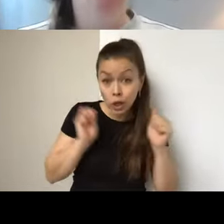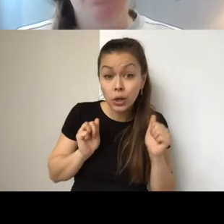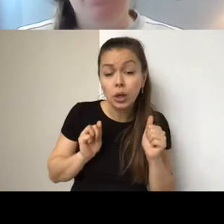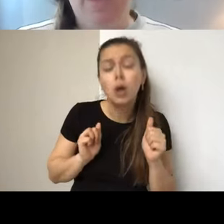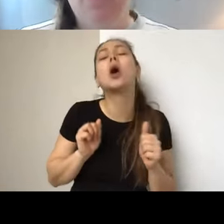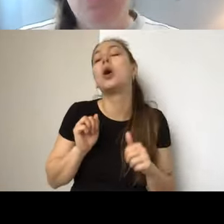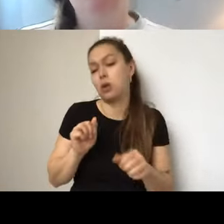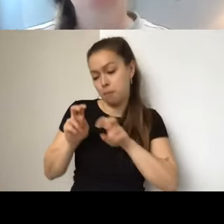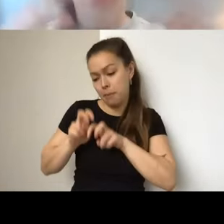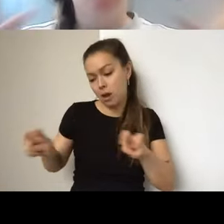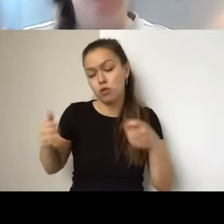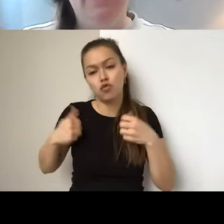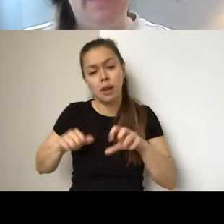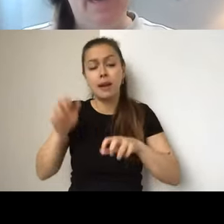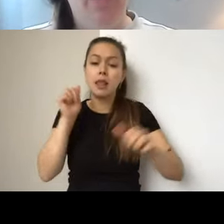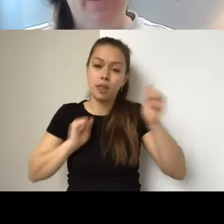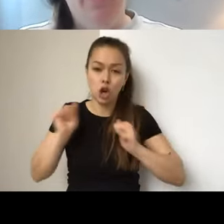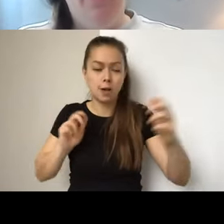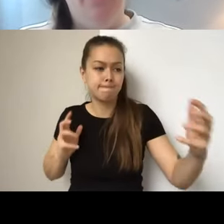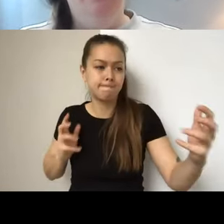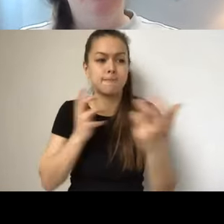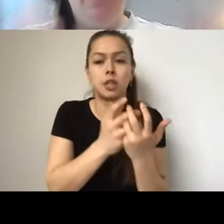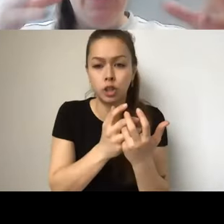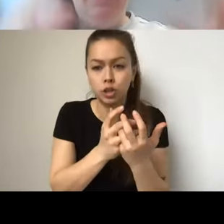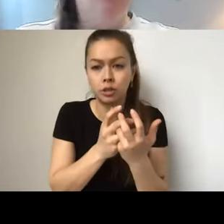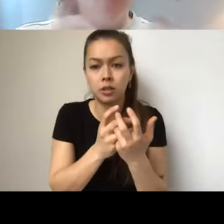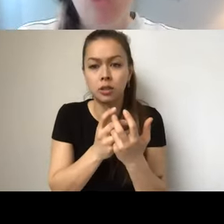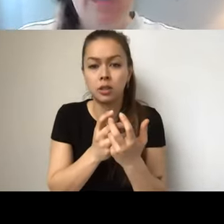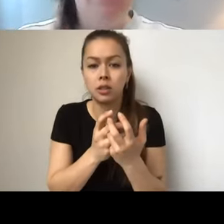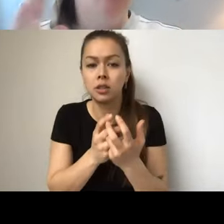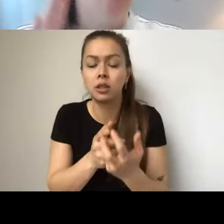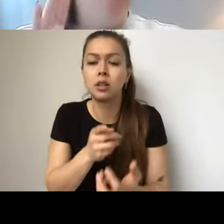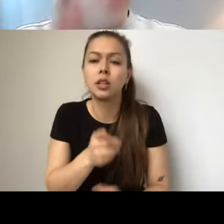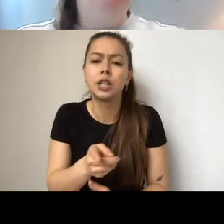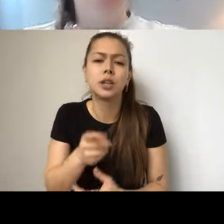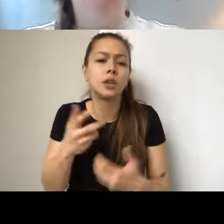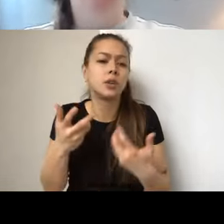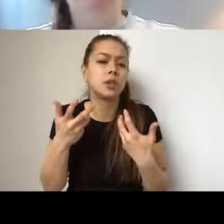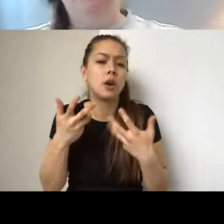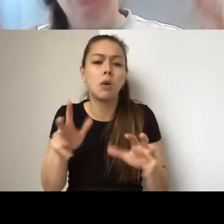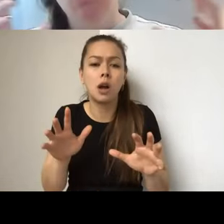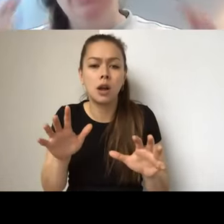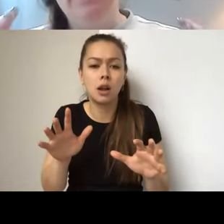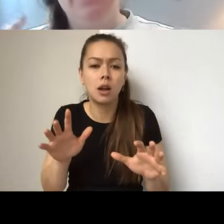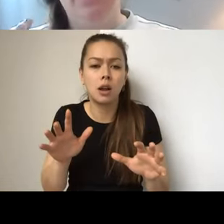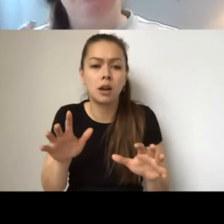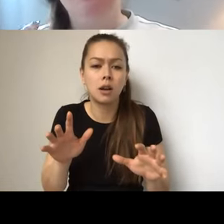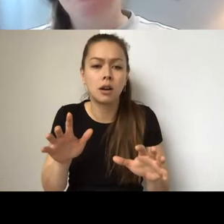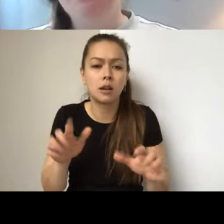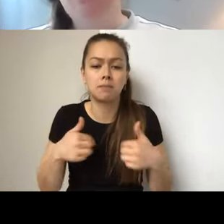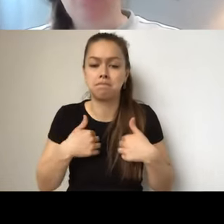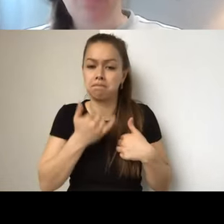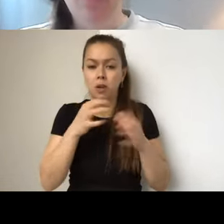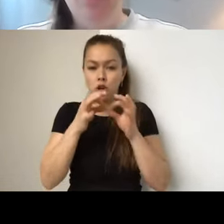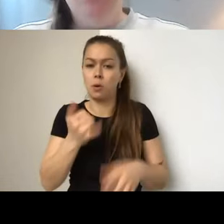You don't want to get too bogged down, um, in jargon or things that are related really, um,